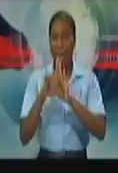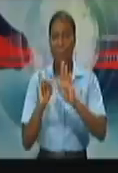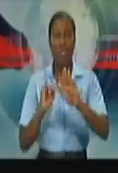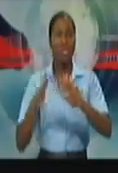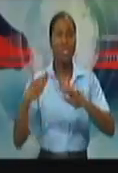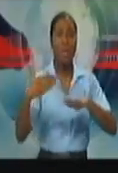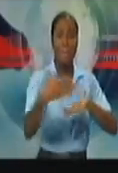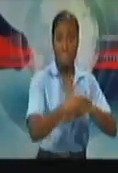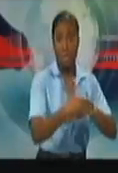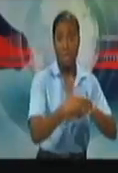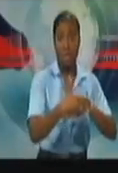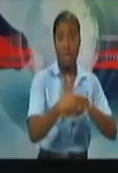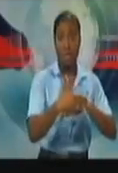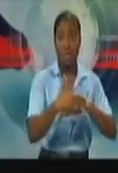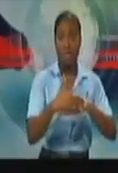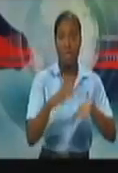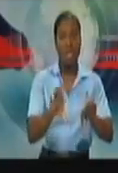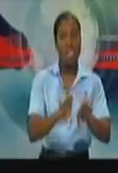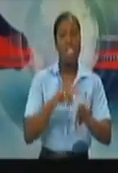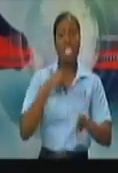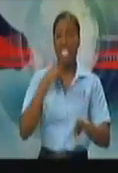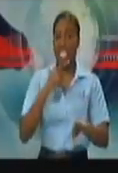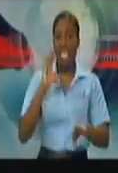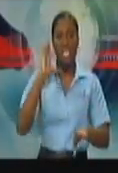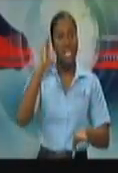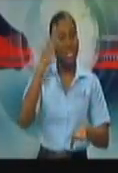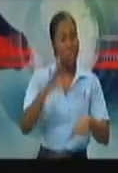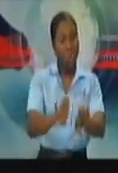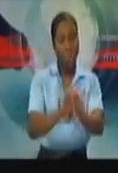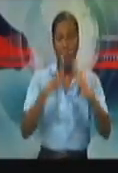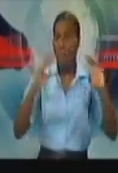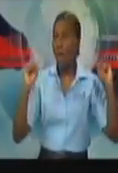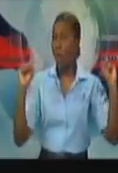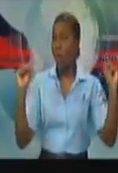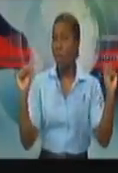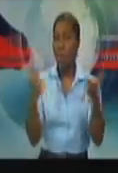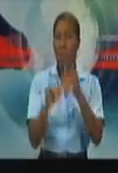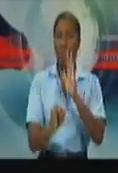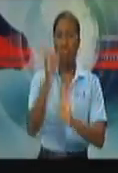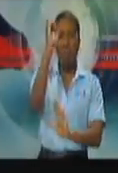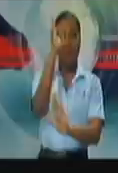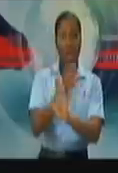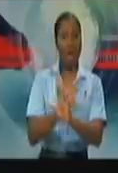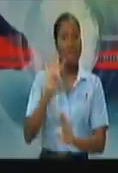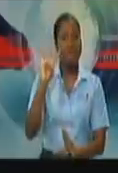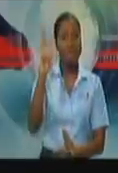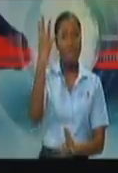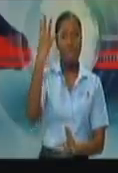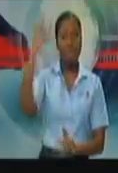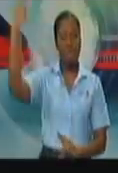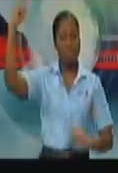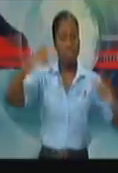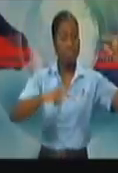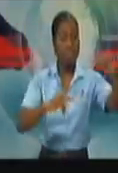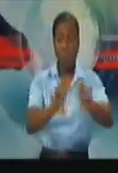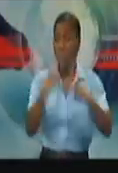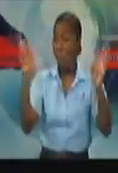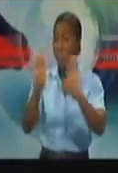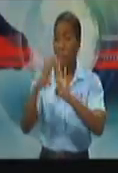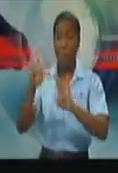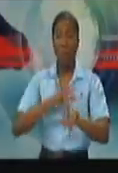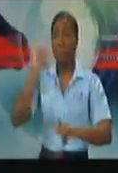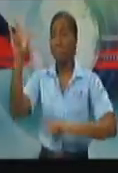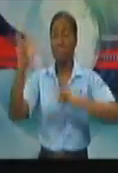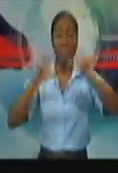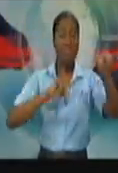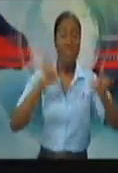soon on July 4th, that's to regional and possibly international travel. We're also seeing internationally sporting,